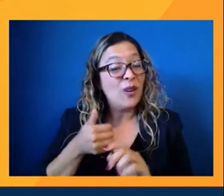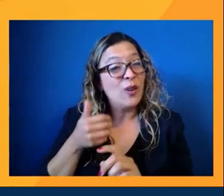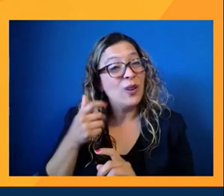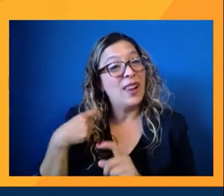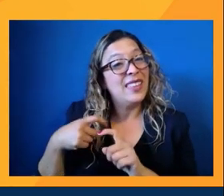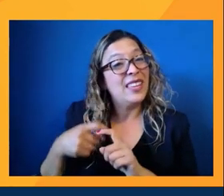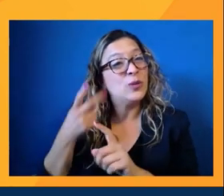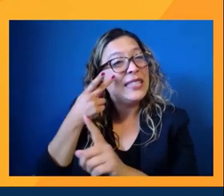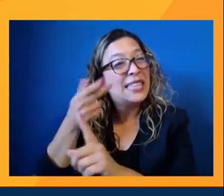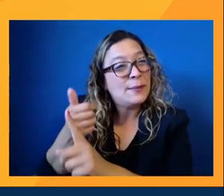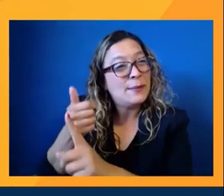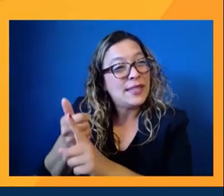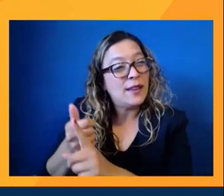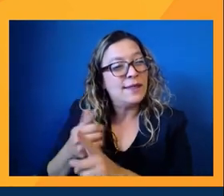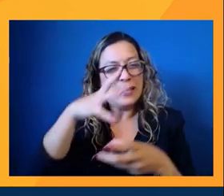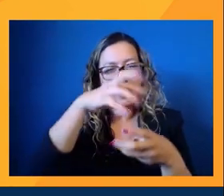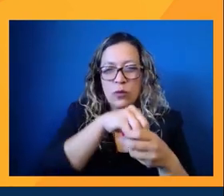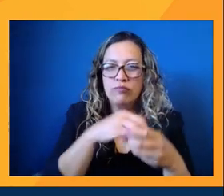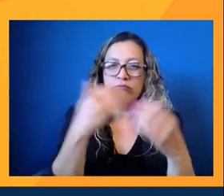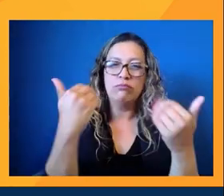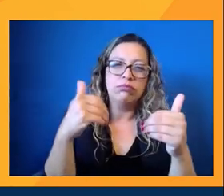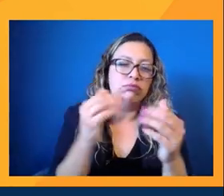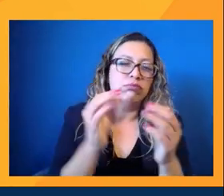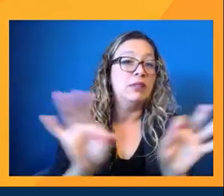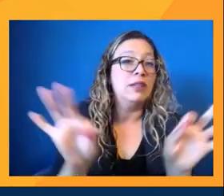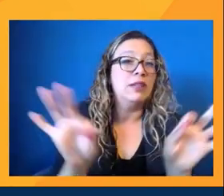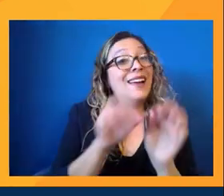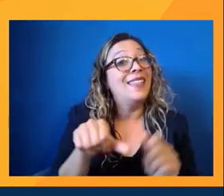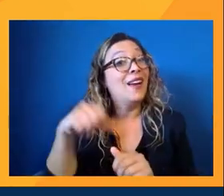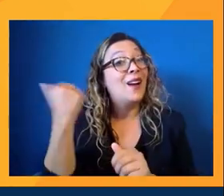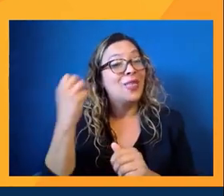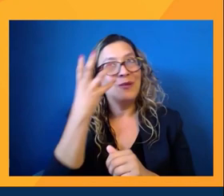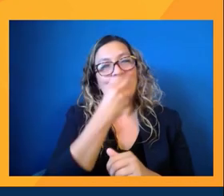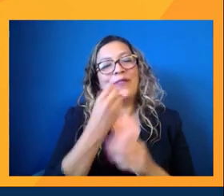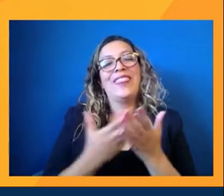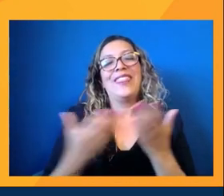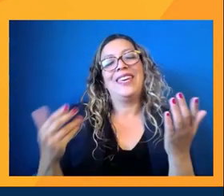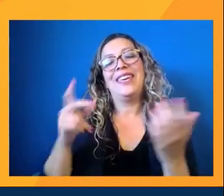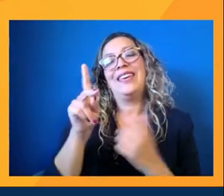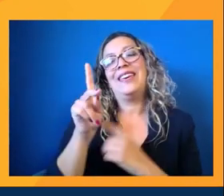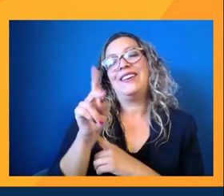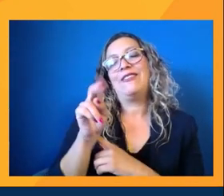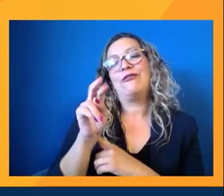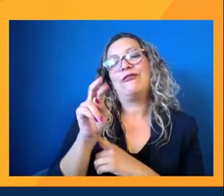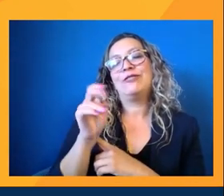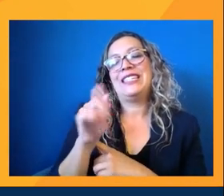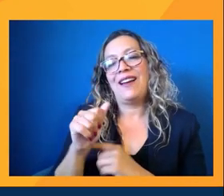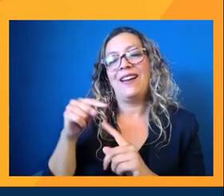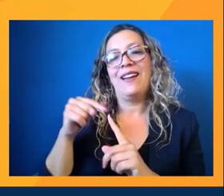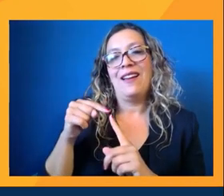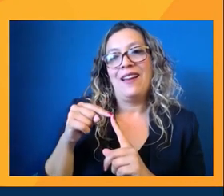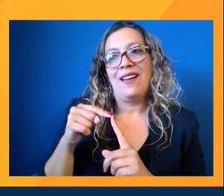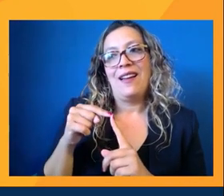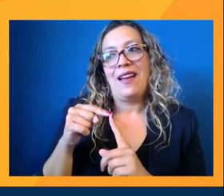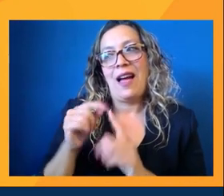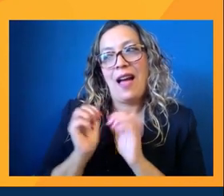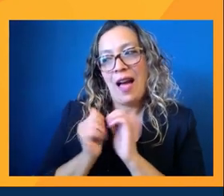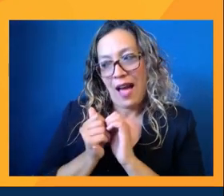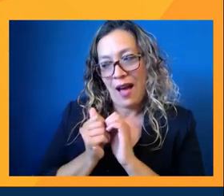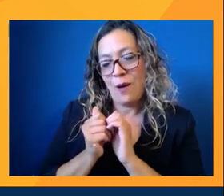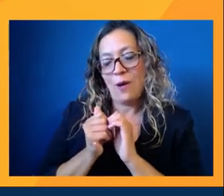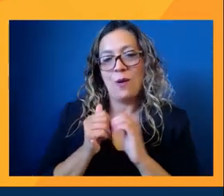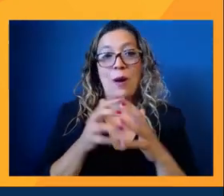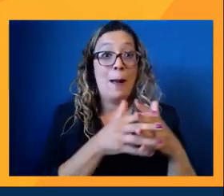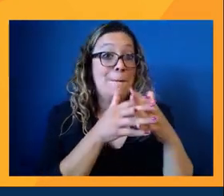thing. It's like, it's how we, and you know, what's beautiful too, Christina, is that, you know, the ways an American will